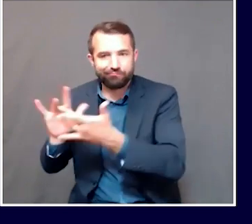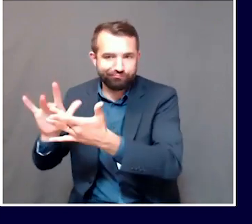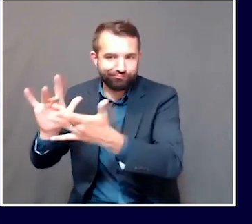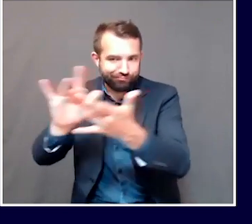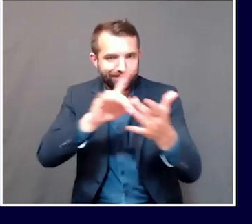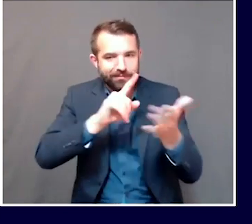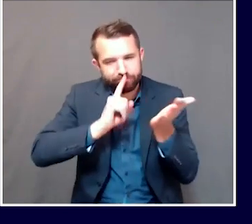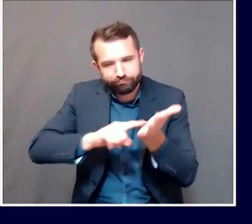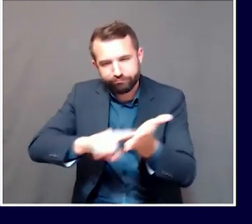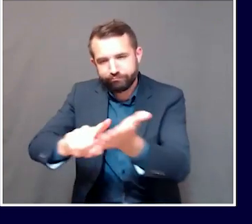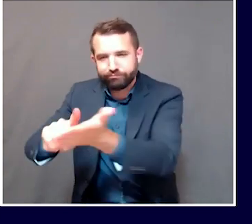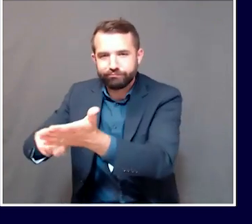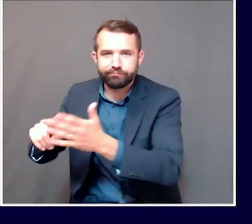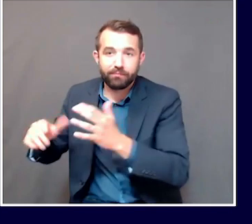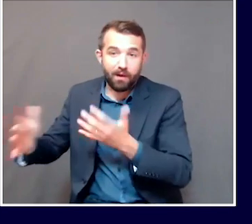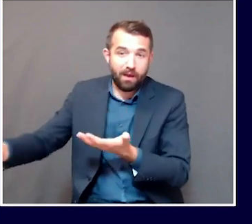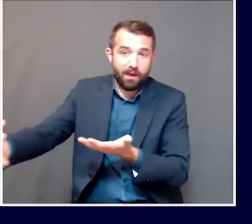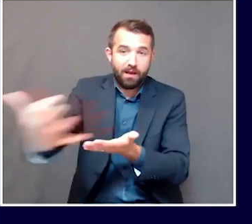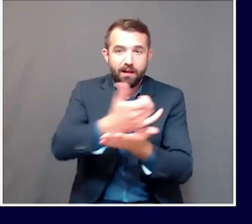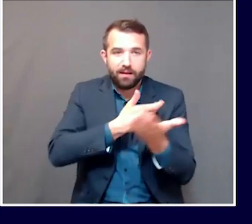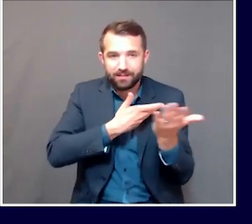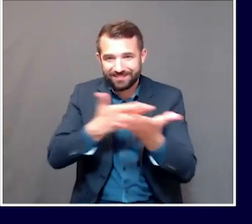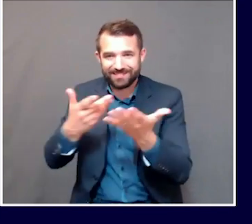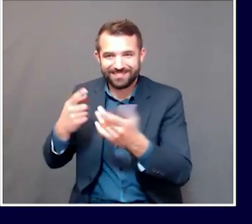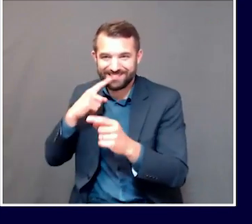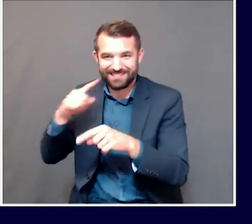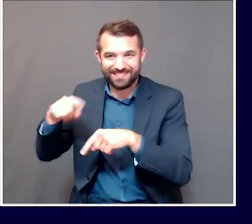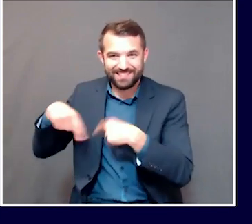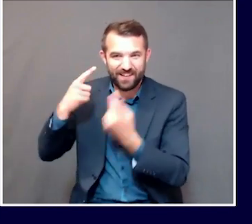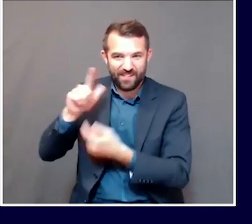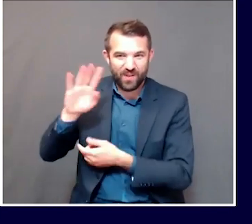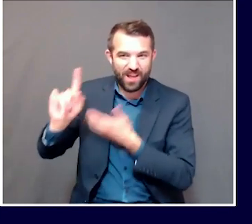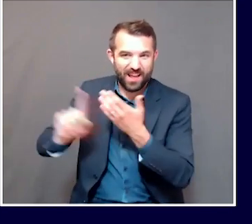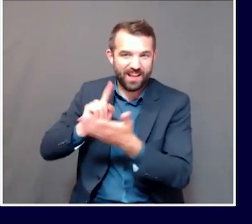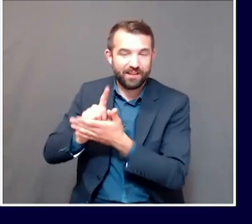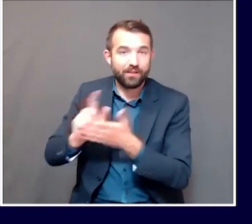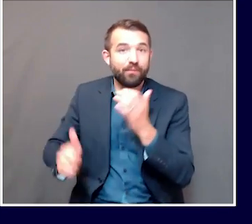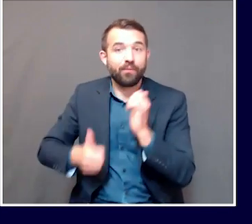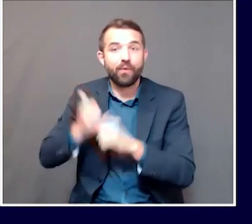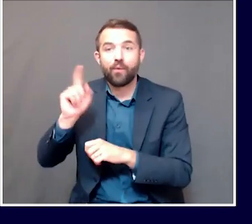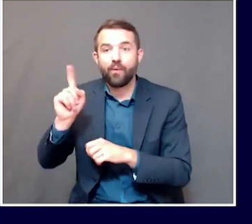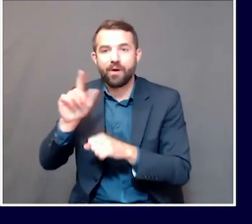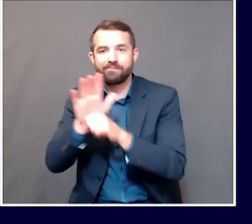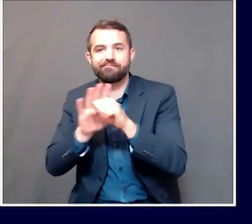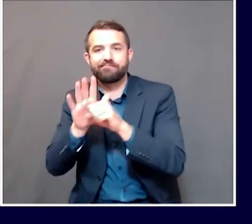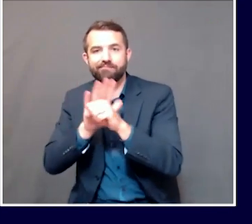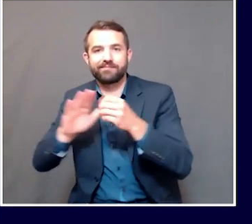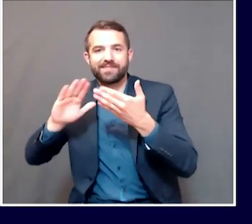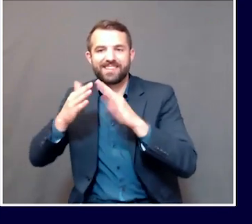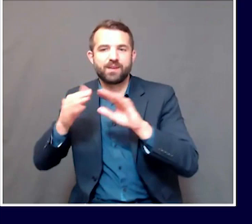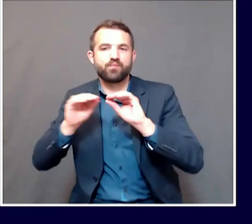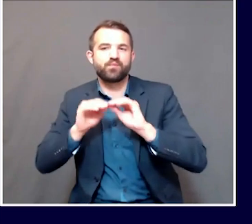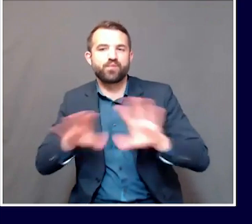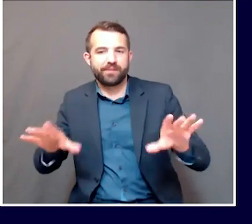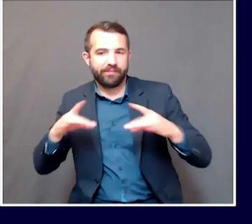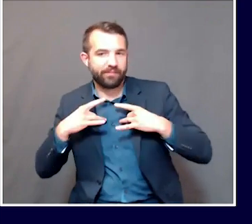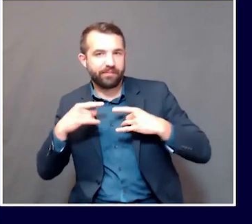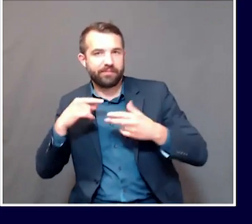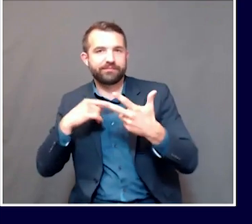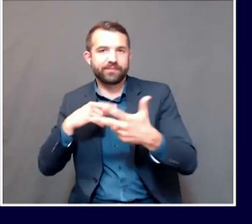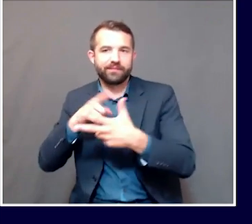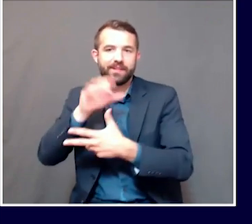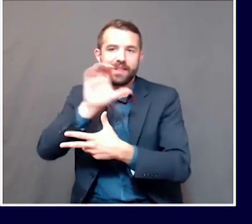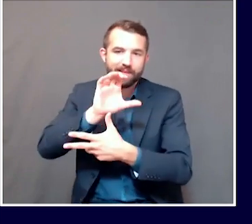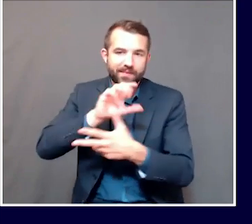the cases that we've seen just in the last 24 hours are in the counties of primary community transmission, principally Cumberland, Androscoggin,